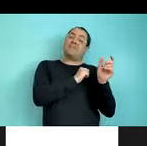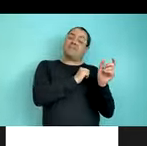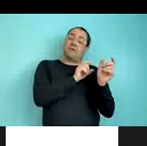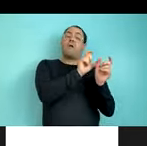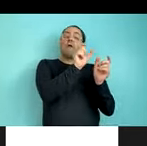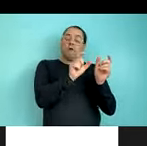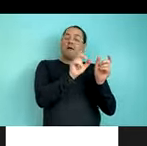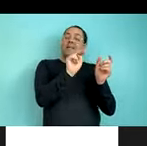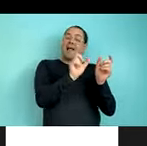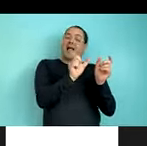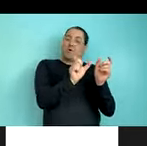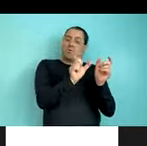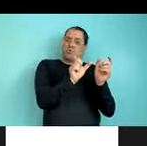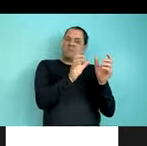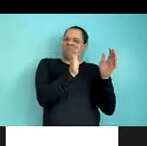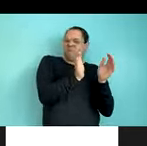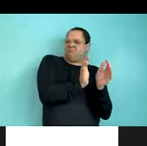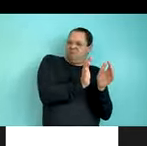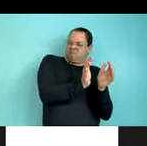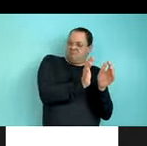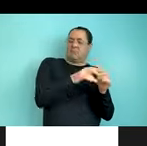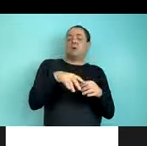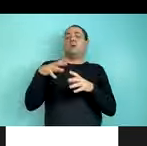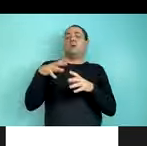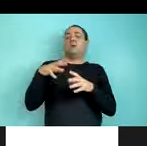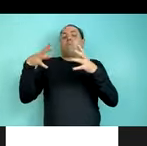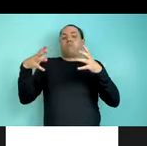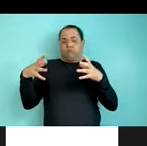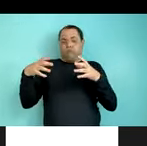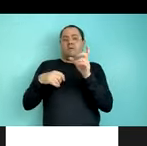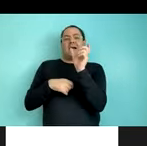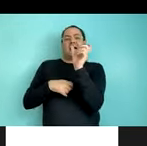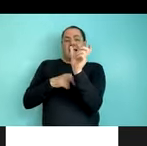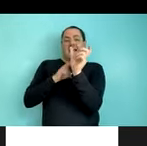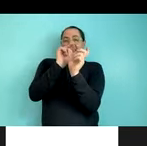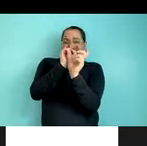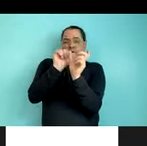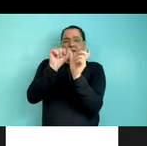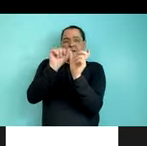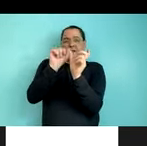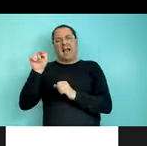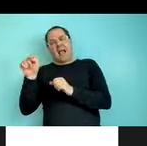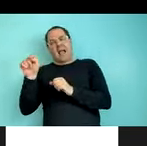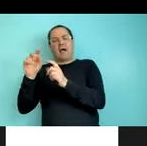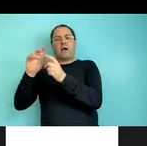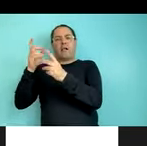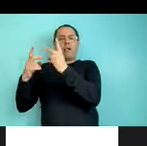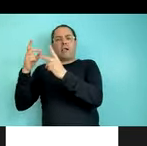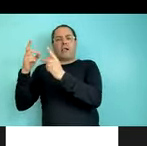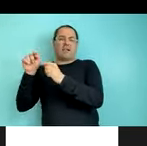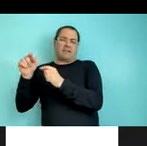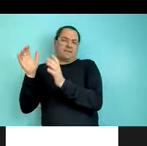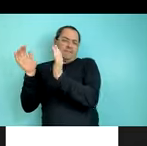that can mix and match. And so in terms of cross-linguistic patterns, this tendency to order nouns before